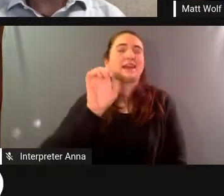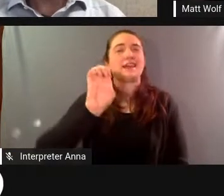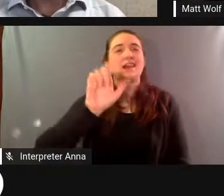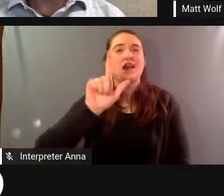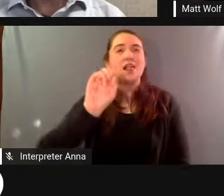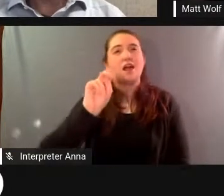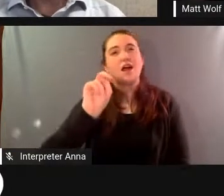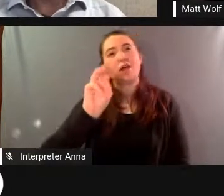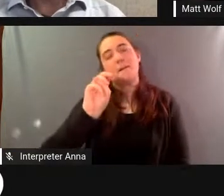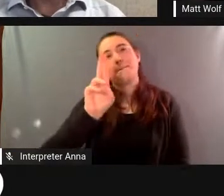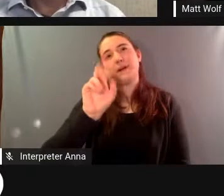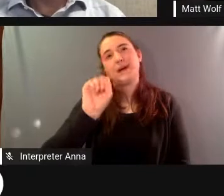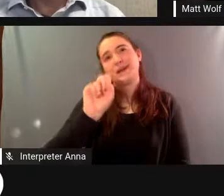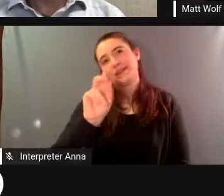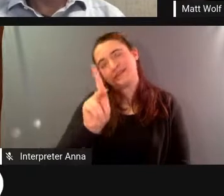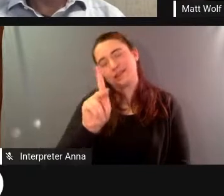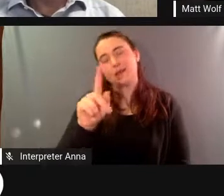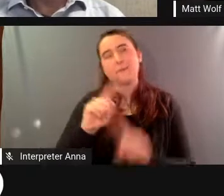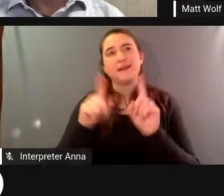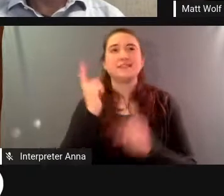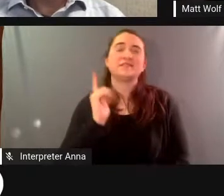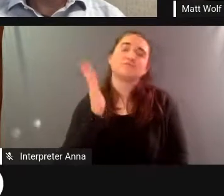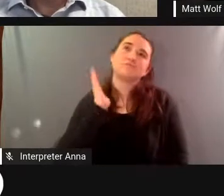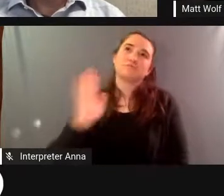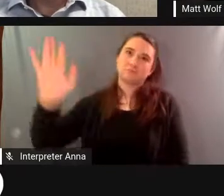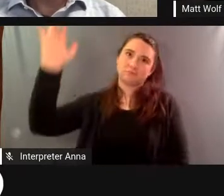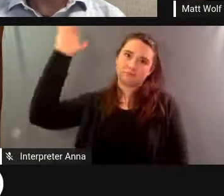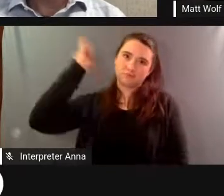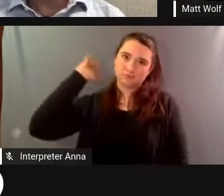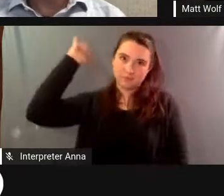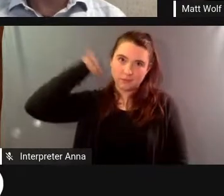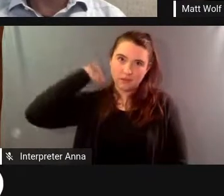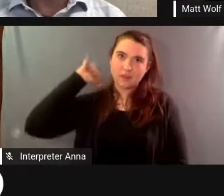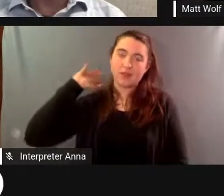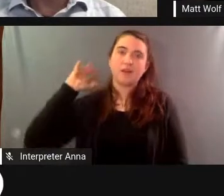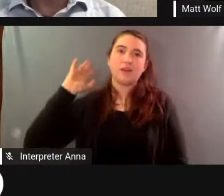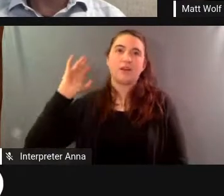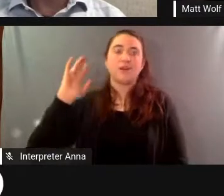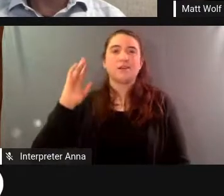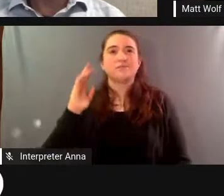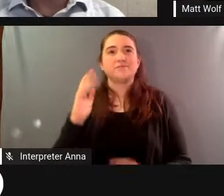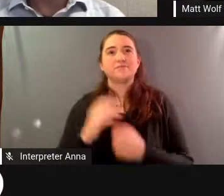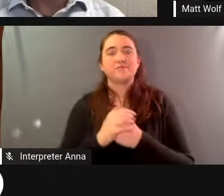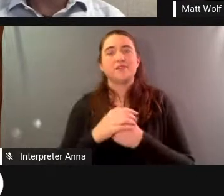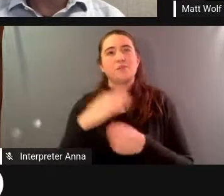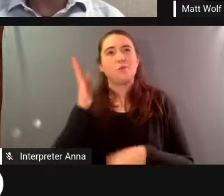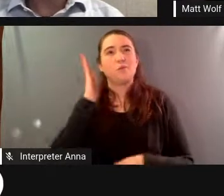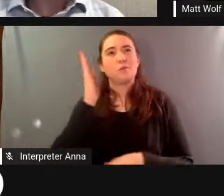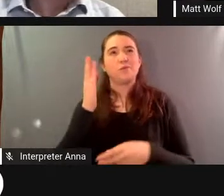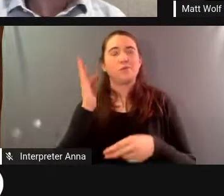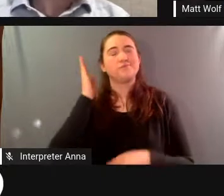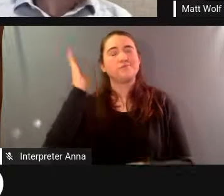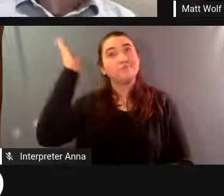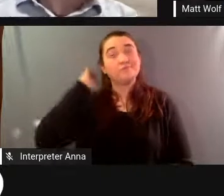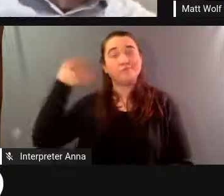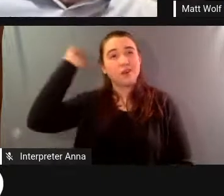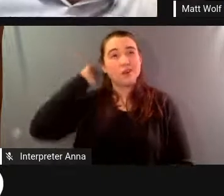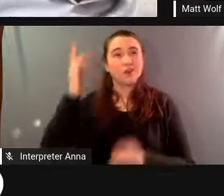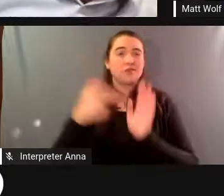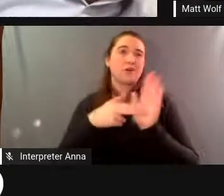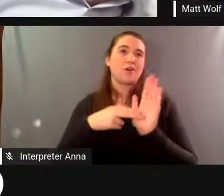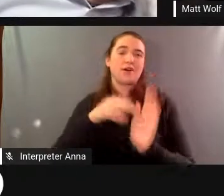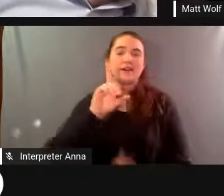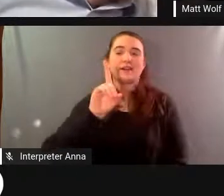before dot-com culture um the the kind of jargon that would have been used as disruptors um you know someone like mark